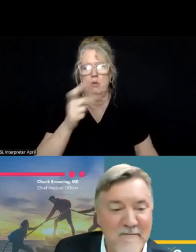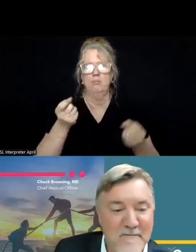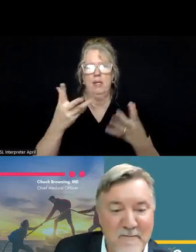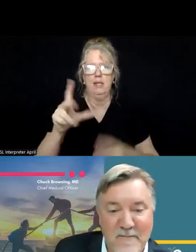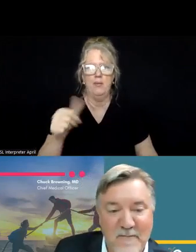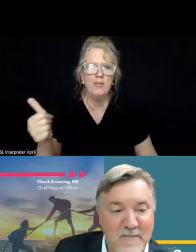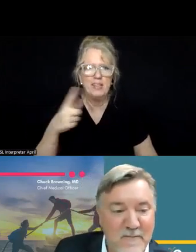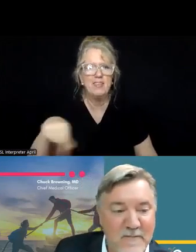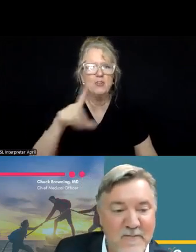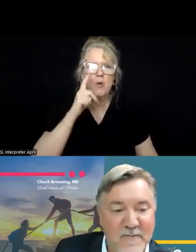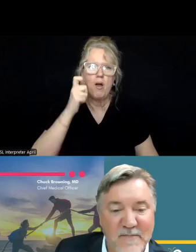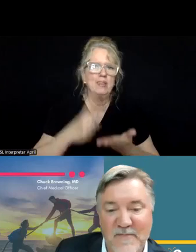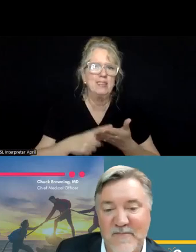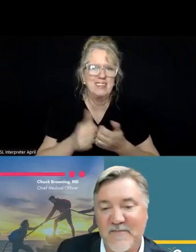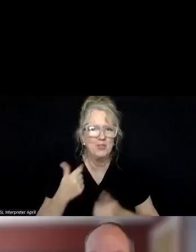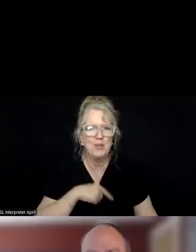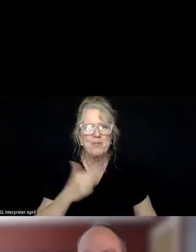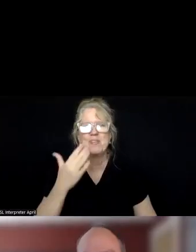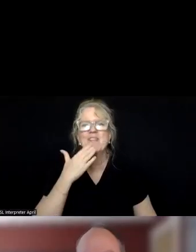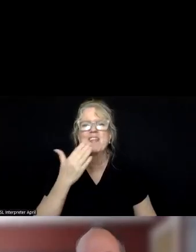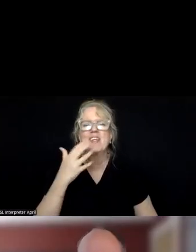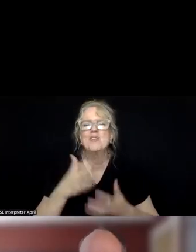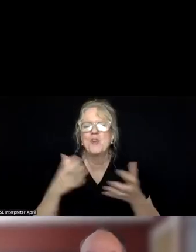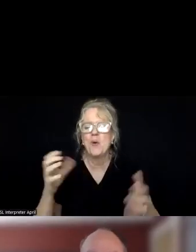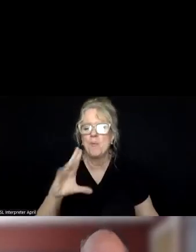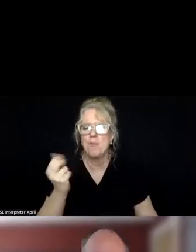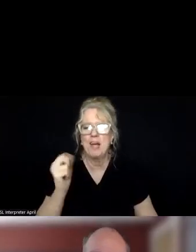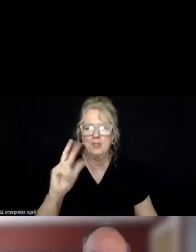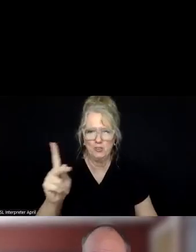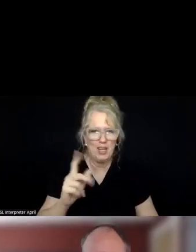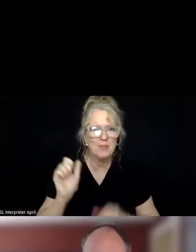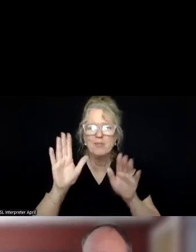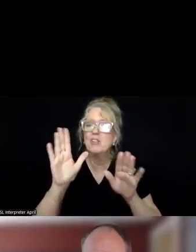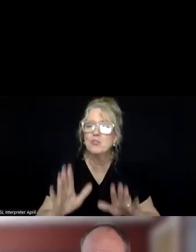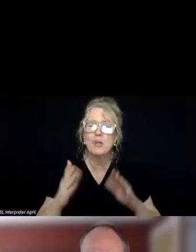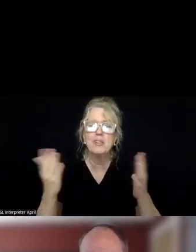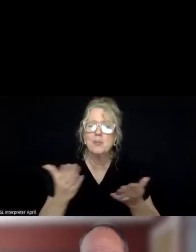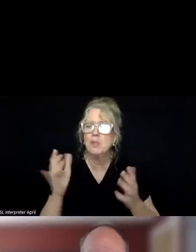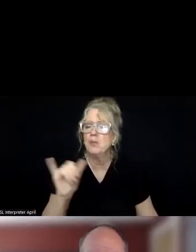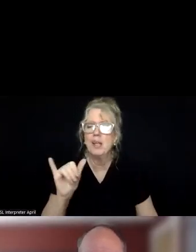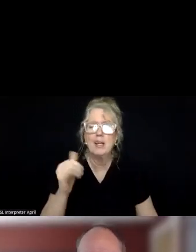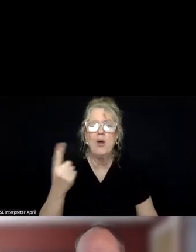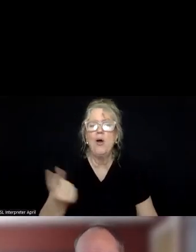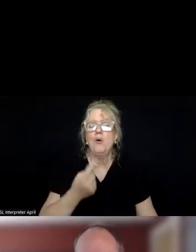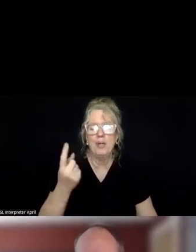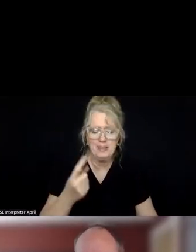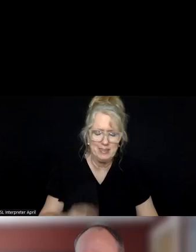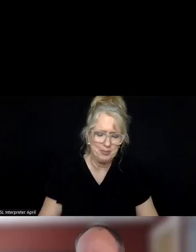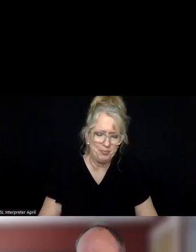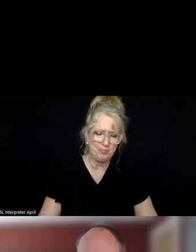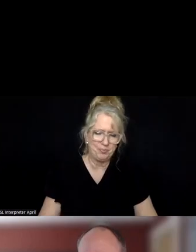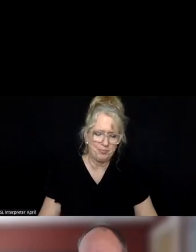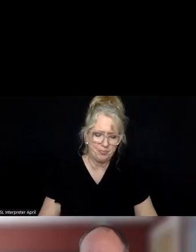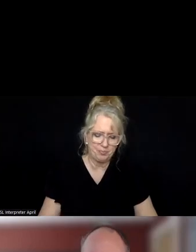with us. Yeah, thank you so much, Chuck. Uh, great to be here, as always. Um, and today